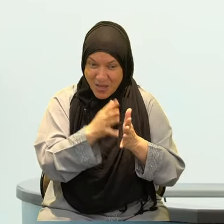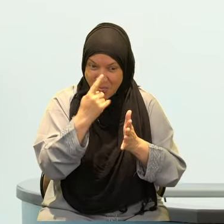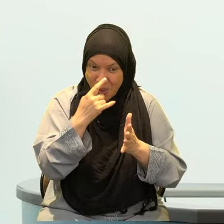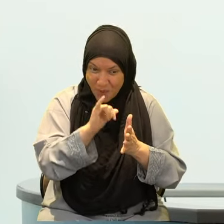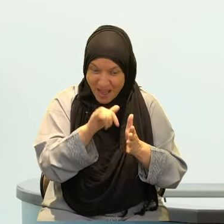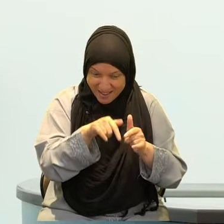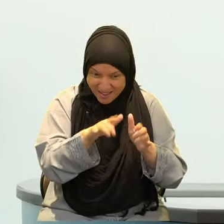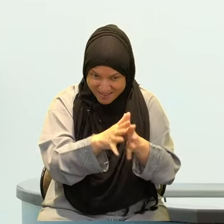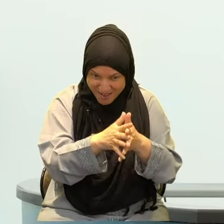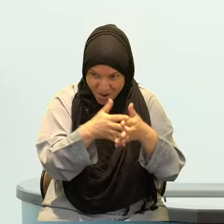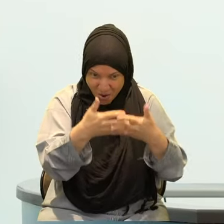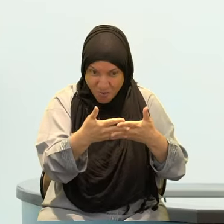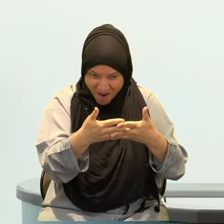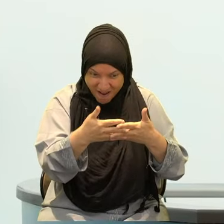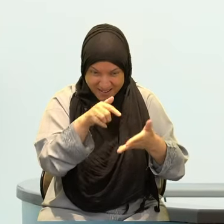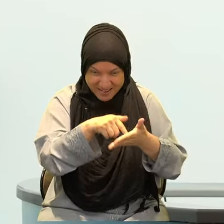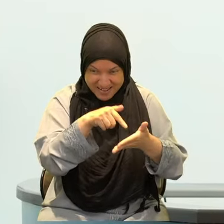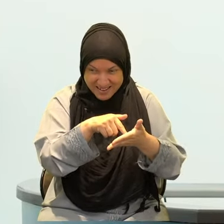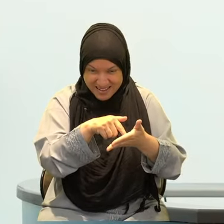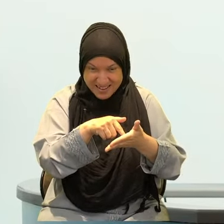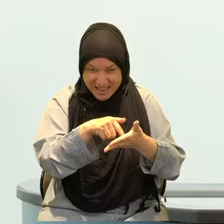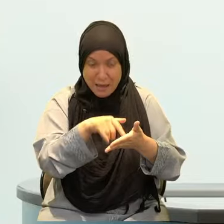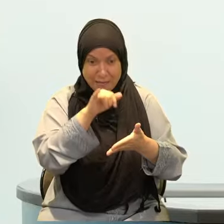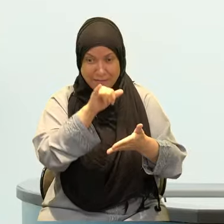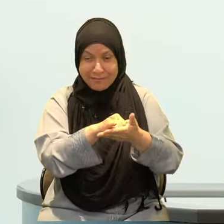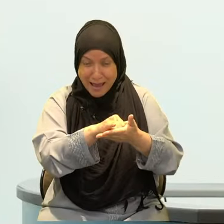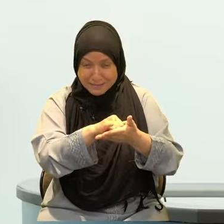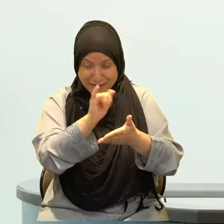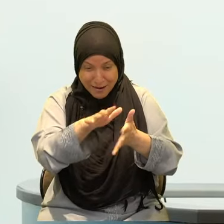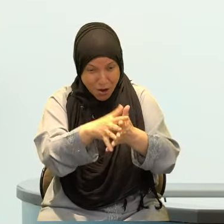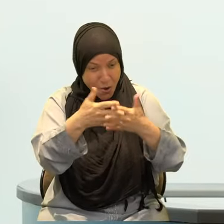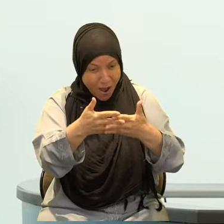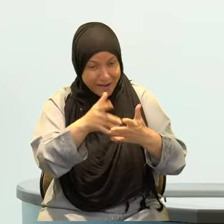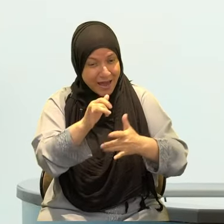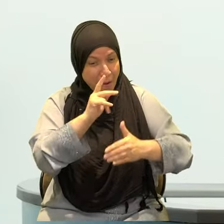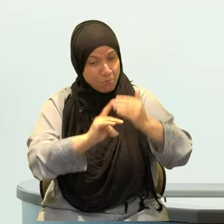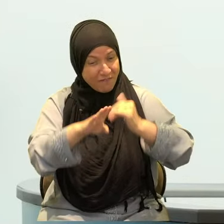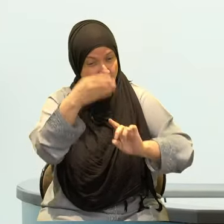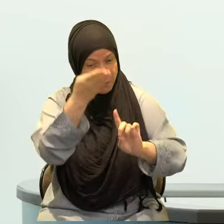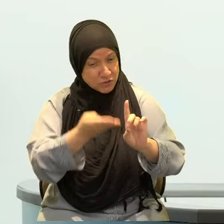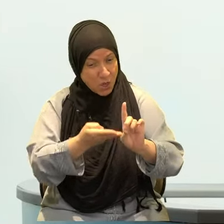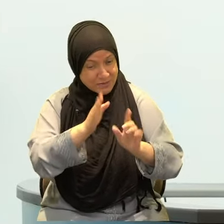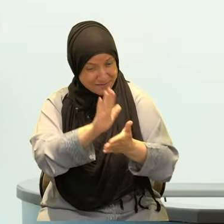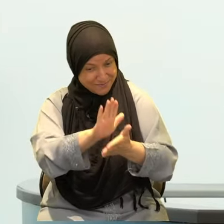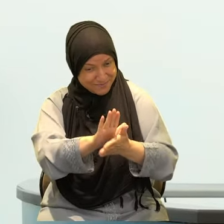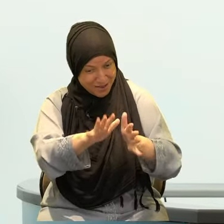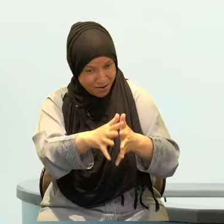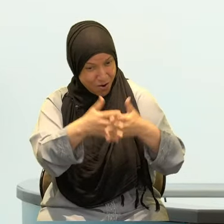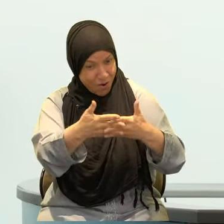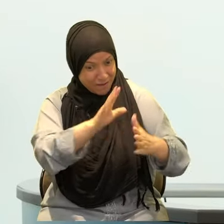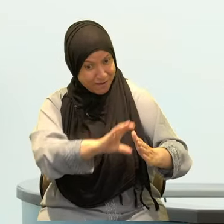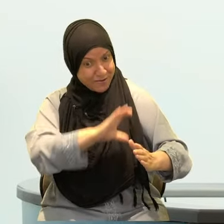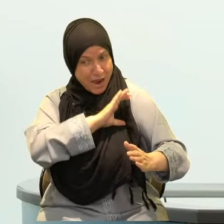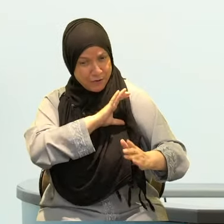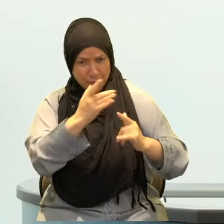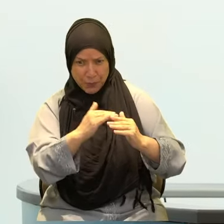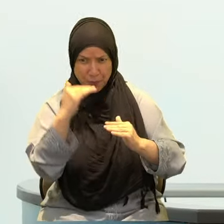And so I want you to imagine if there are two bars, you've got faith and you have khuluq, you have character.